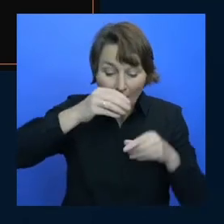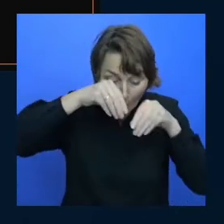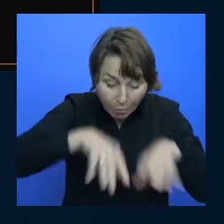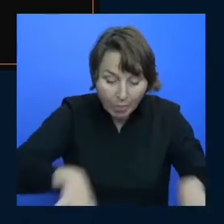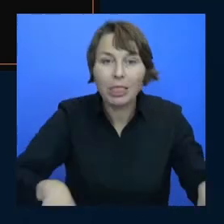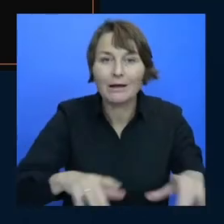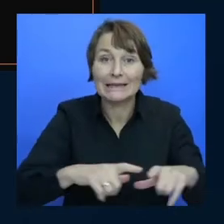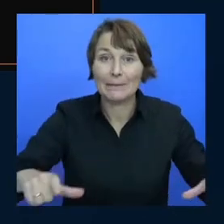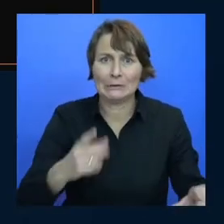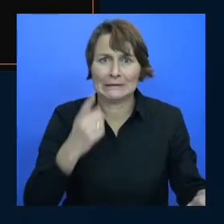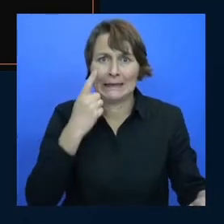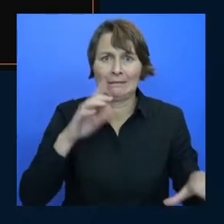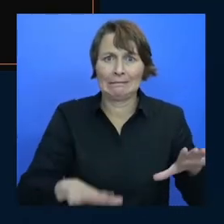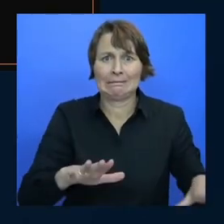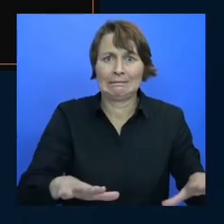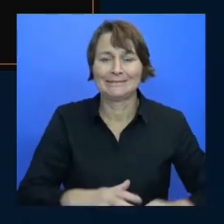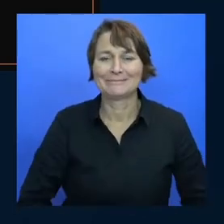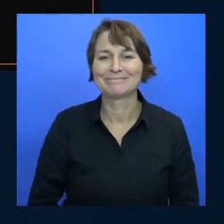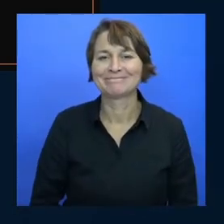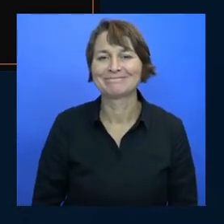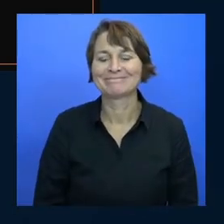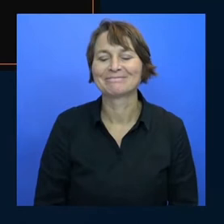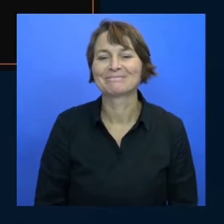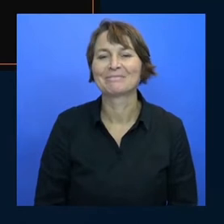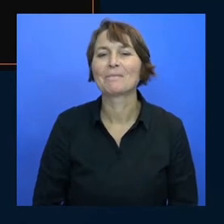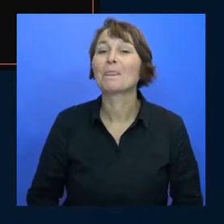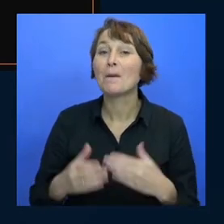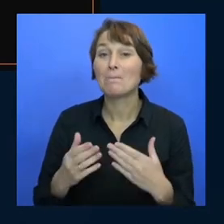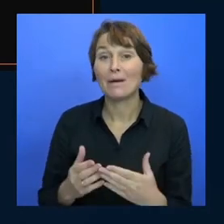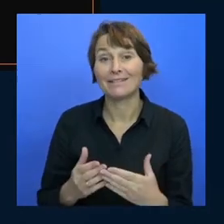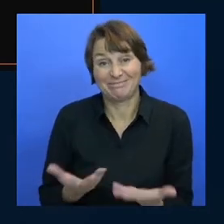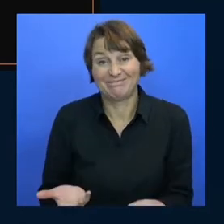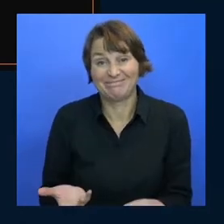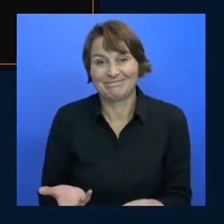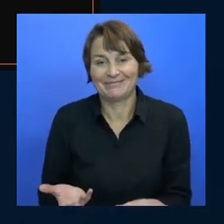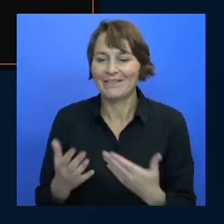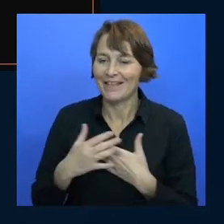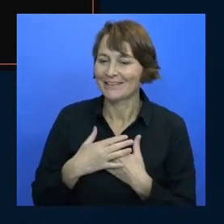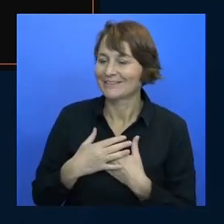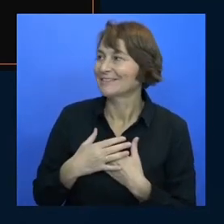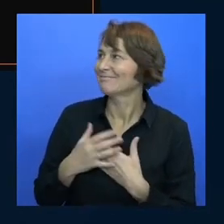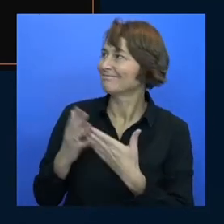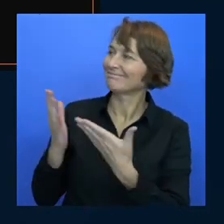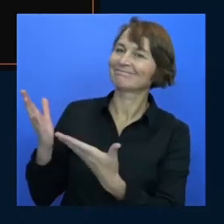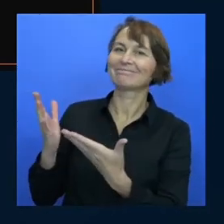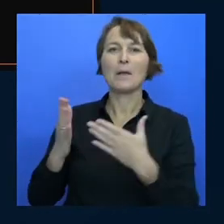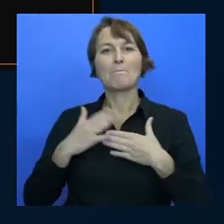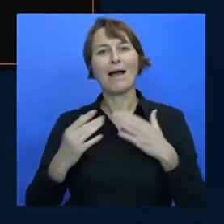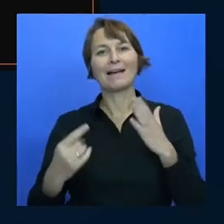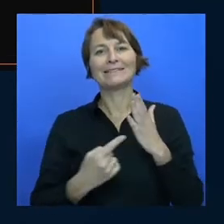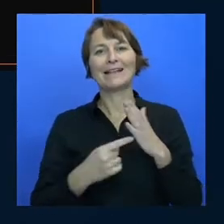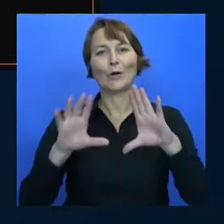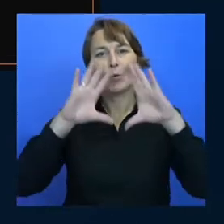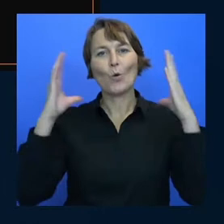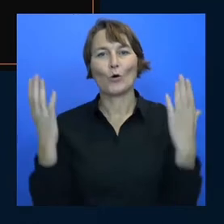but that's the world of tech that I welcomed myself into and I think that that would be really nice if everyone